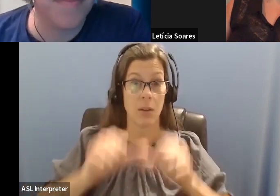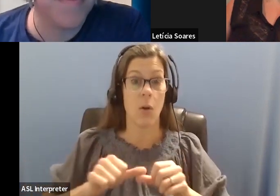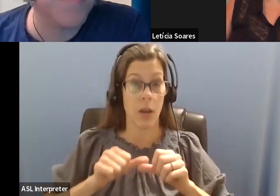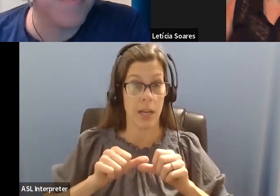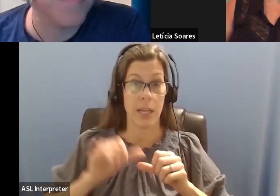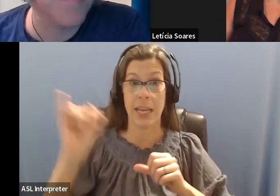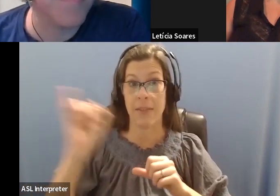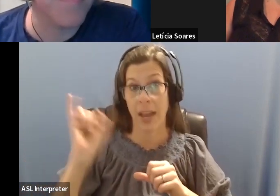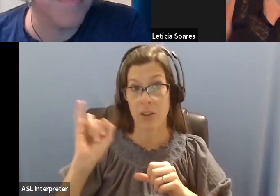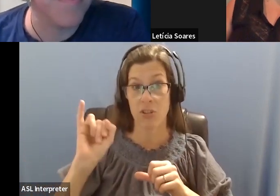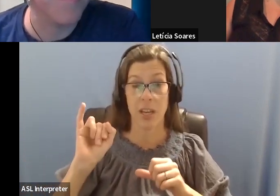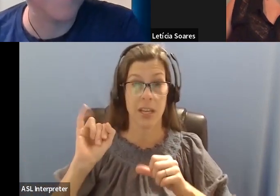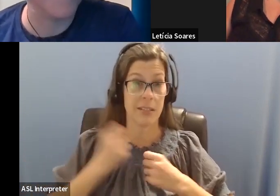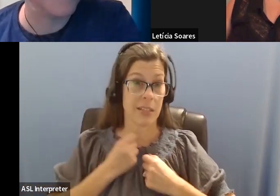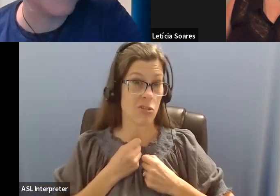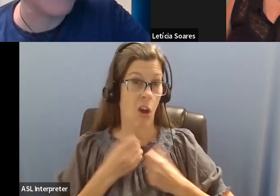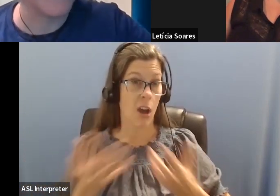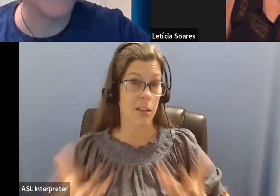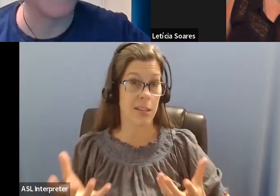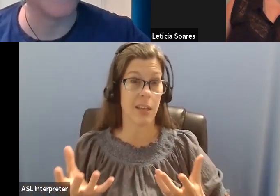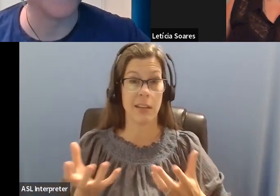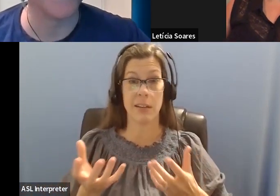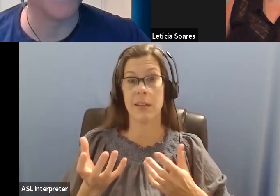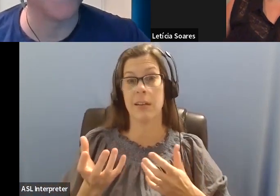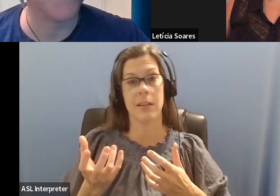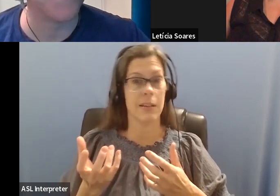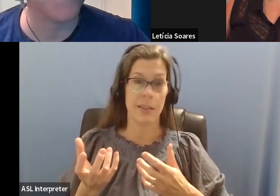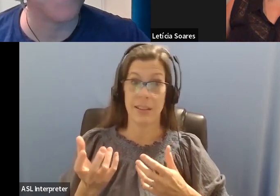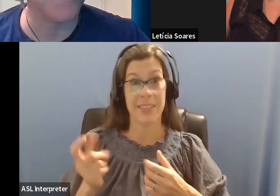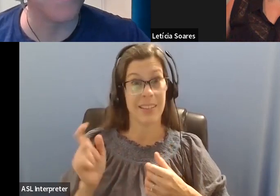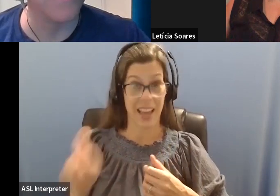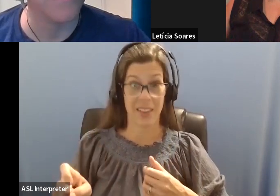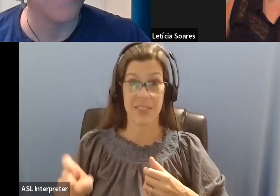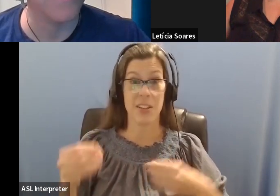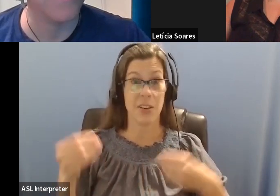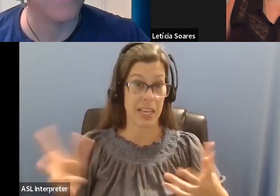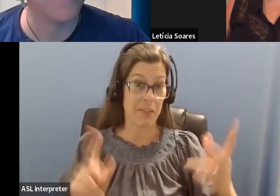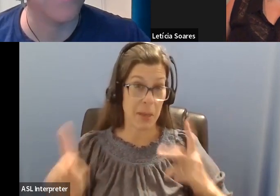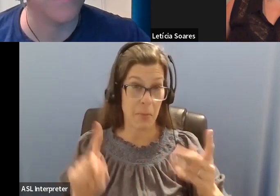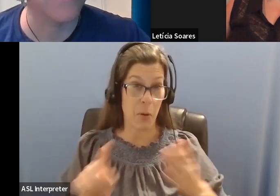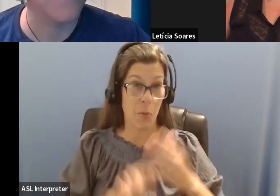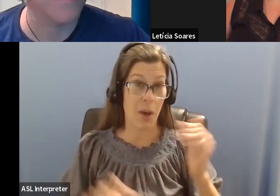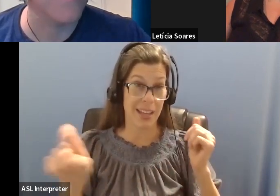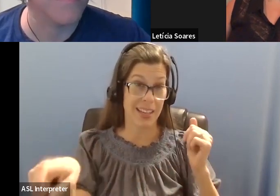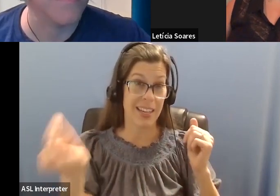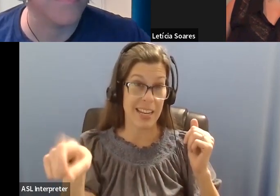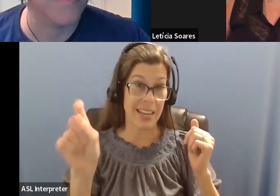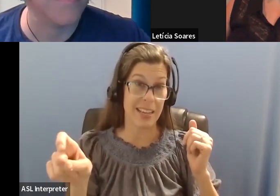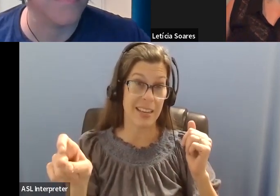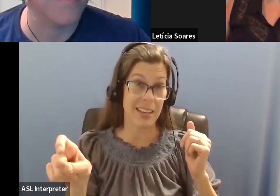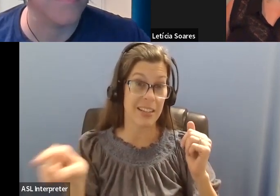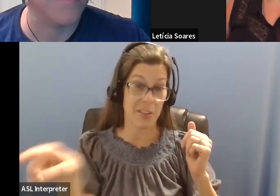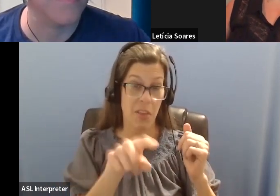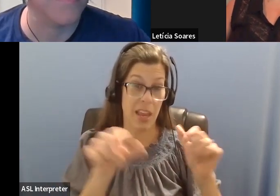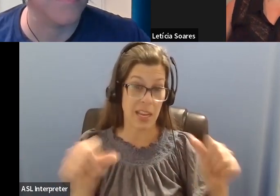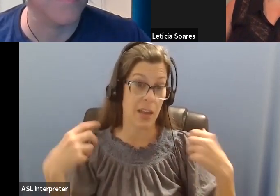Right. You need to, um, give people what they need to recover when they